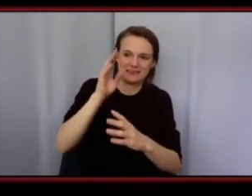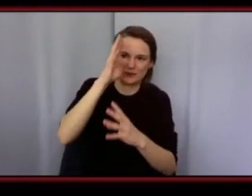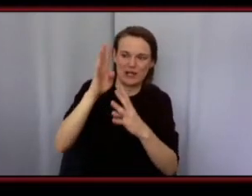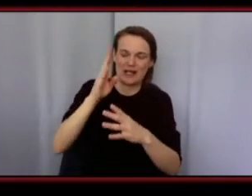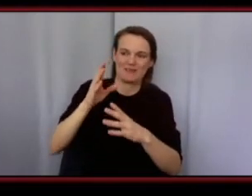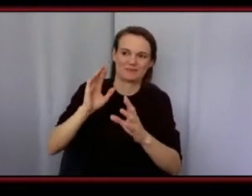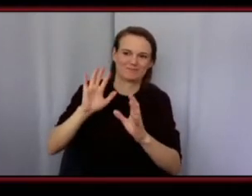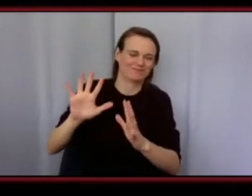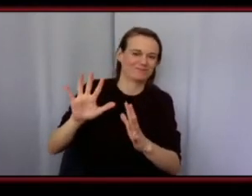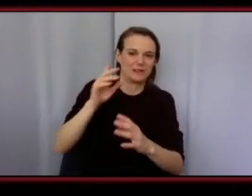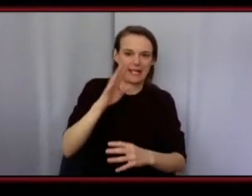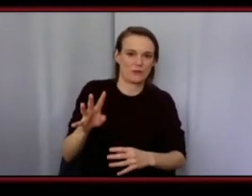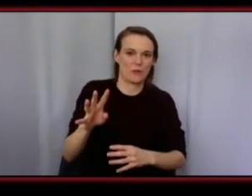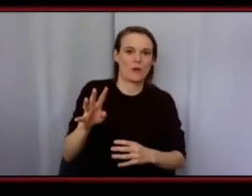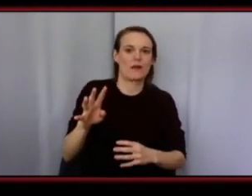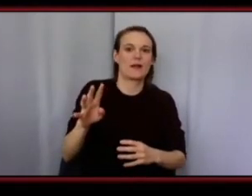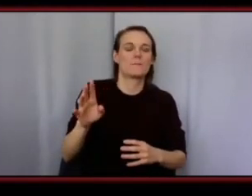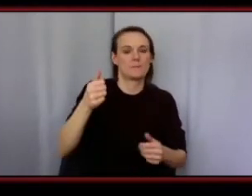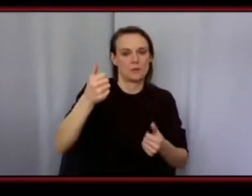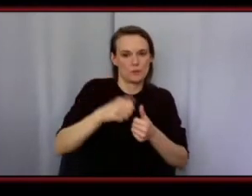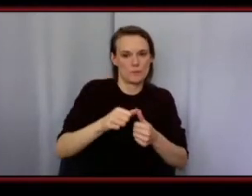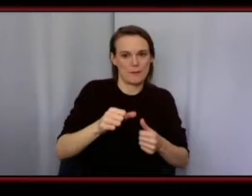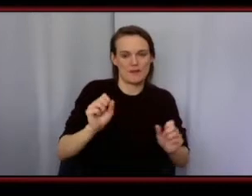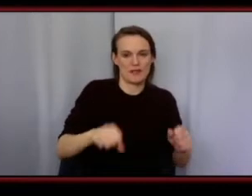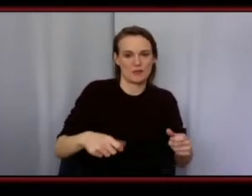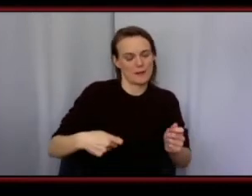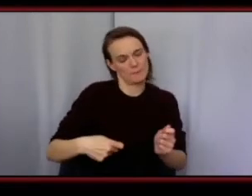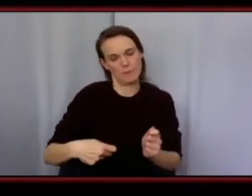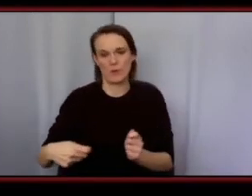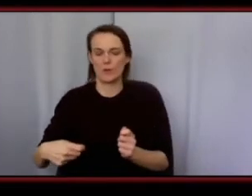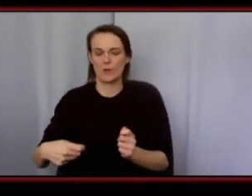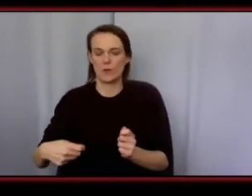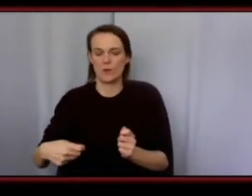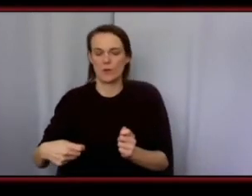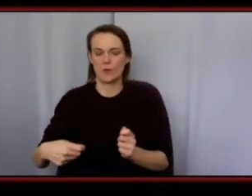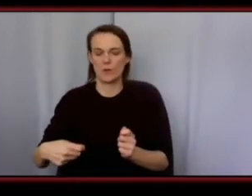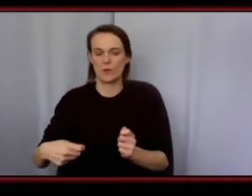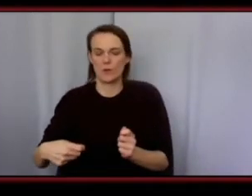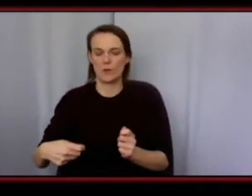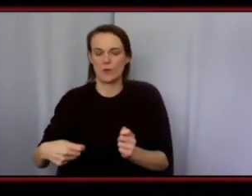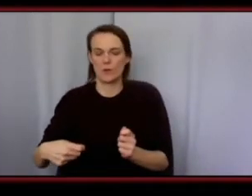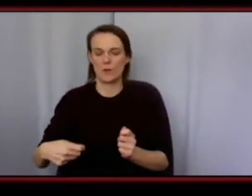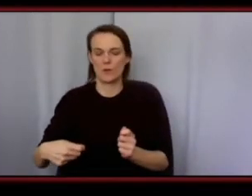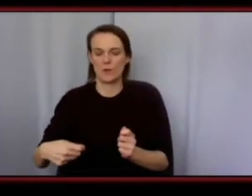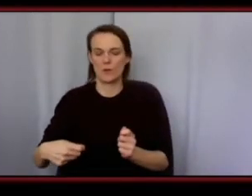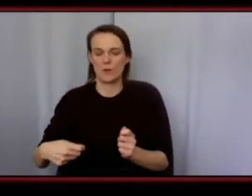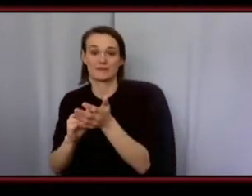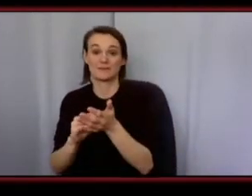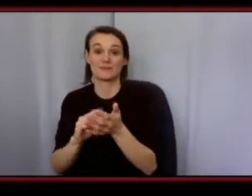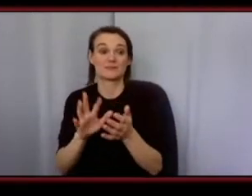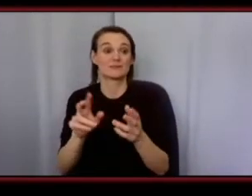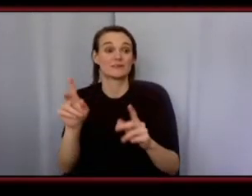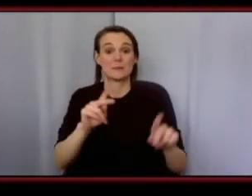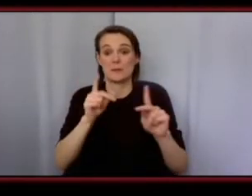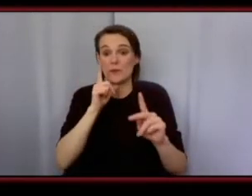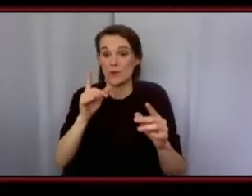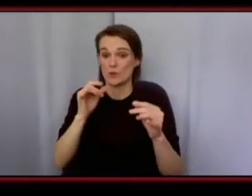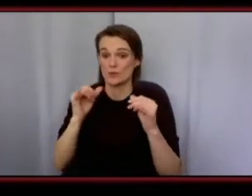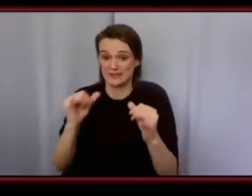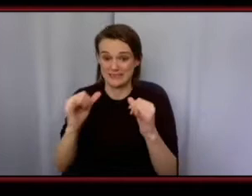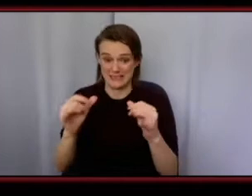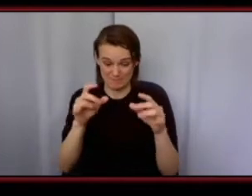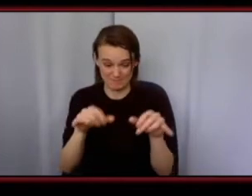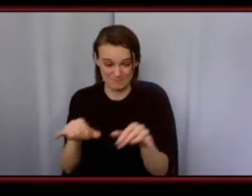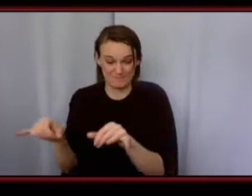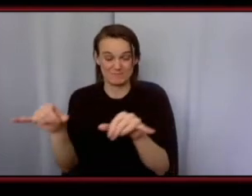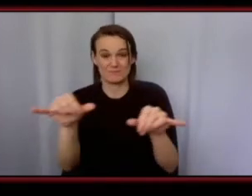that you can always pull back i can pull you back so surrounding yourself a of people that are like-minded and also having that source